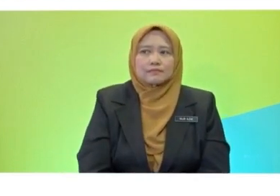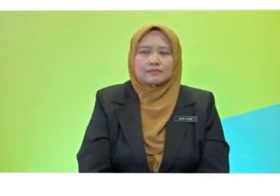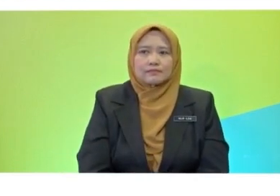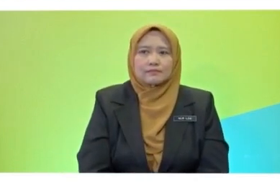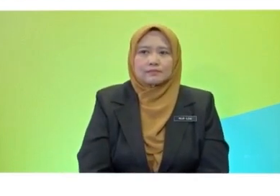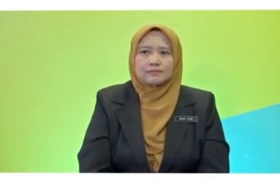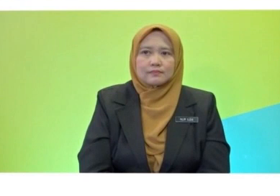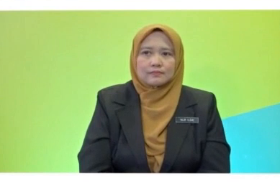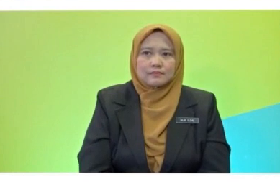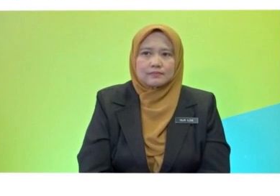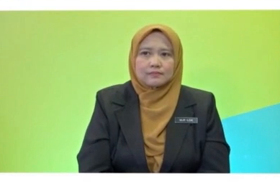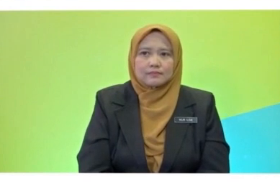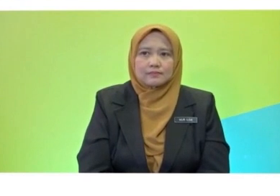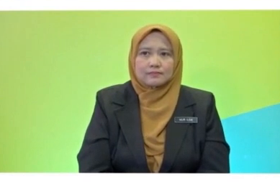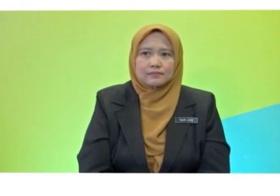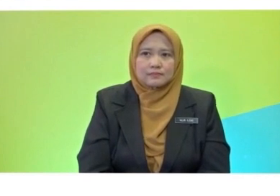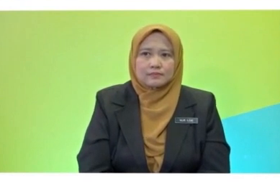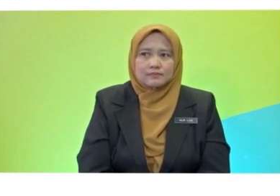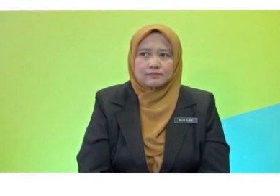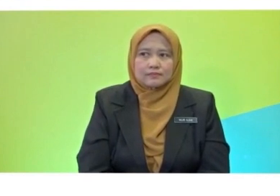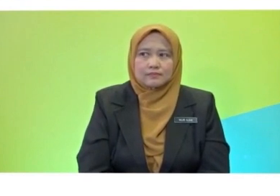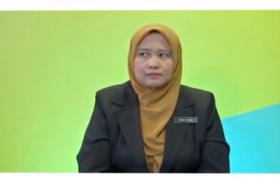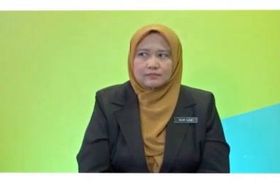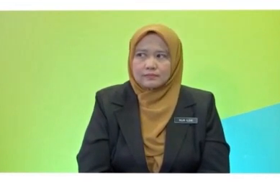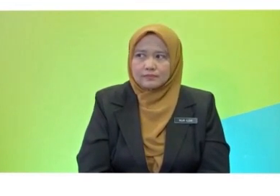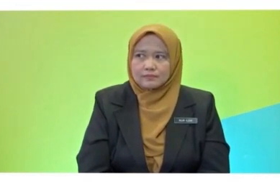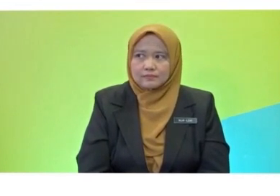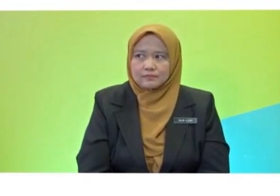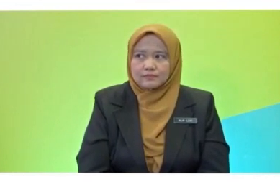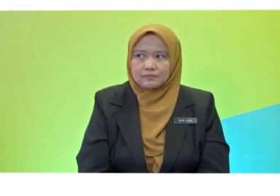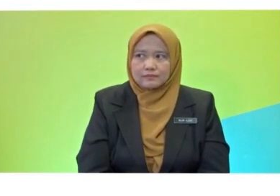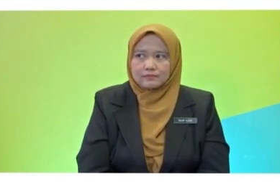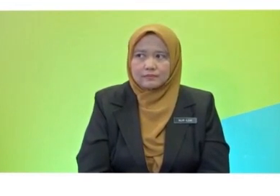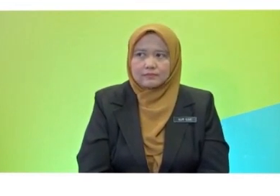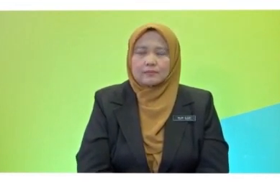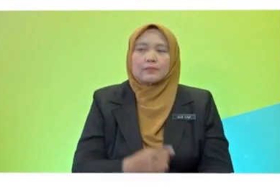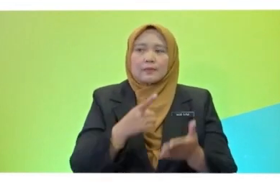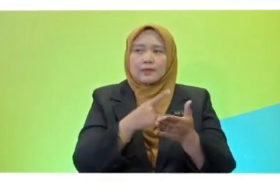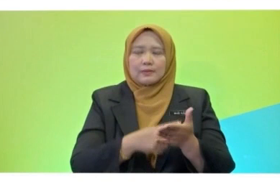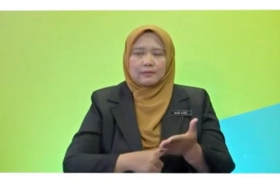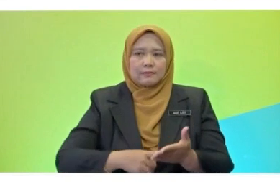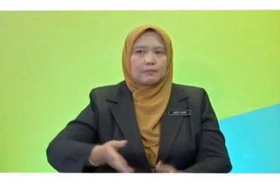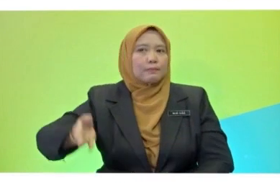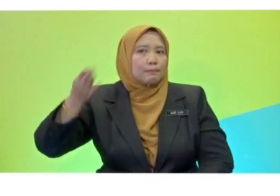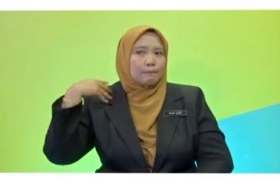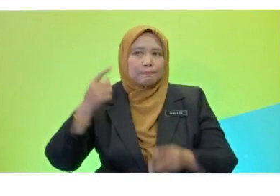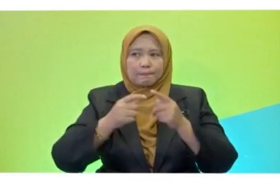Satwil. Yes. So, give me the past tense for the word swim.